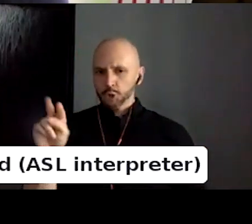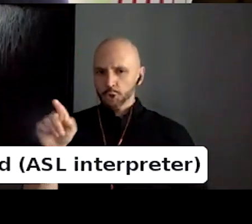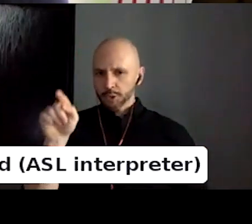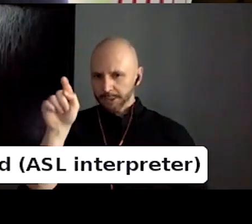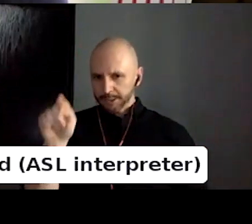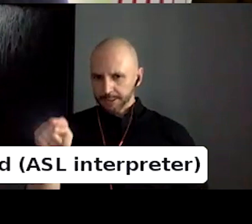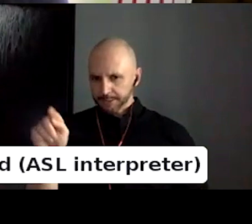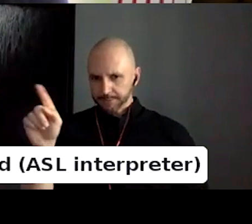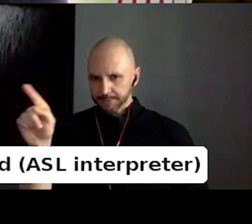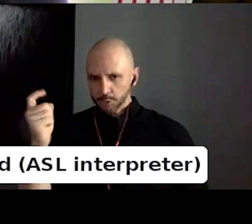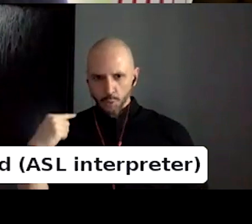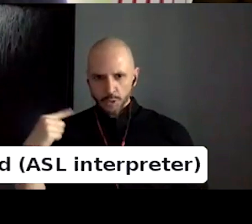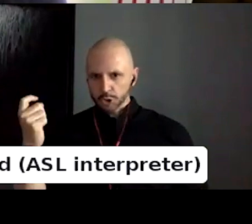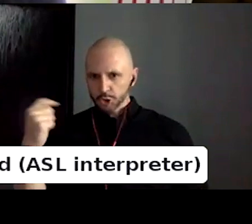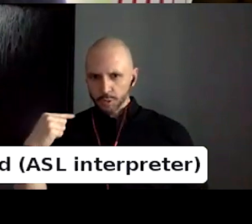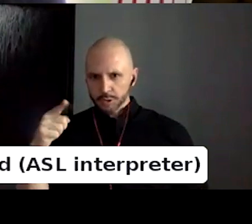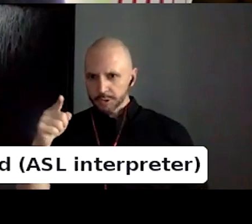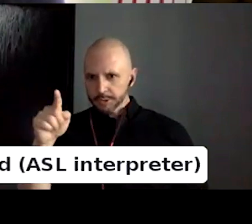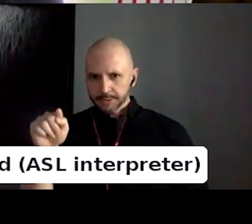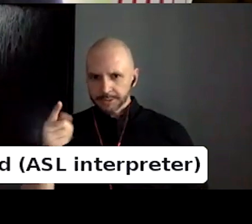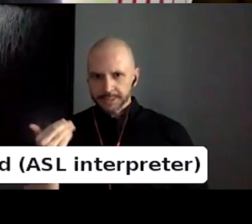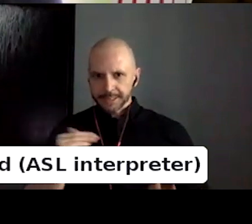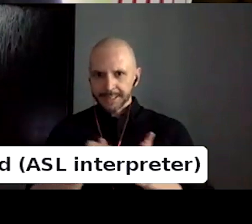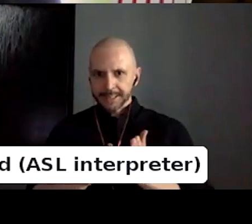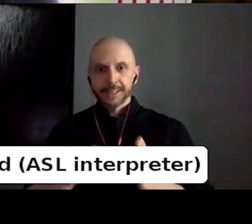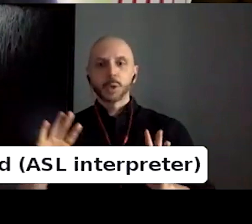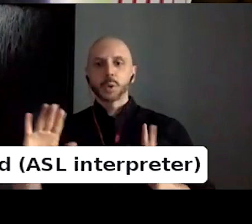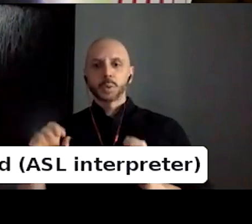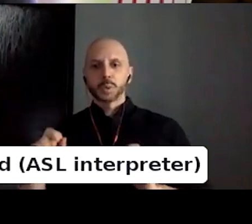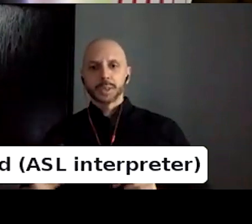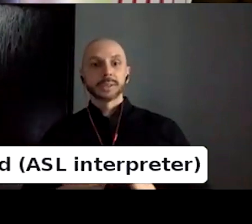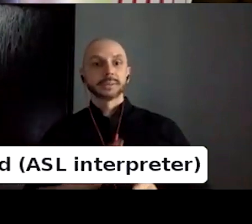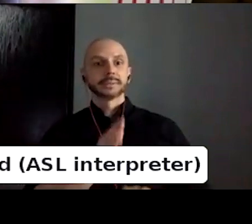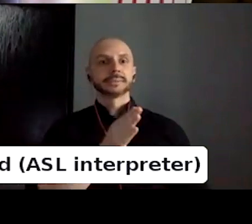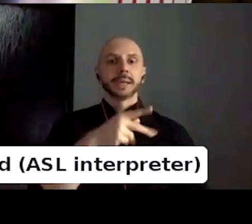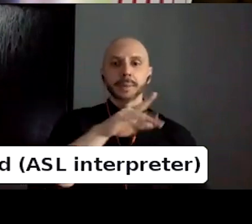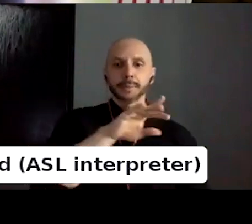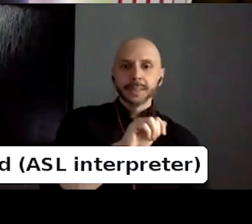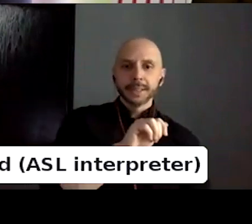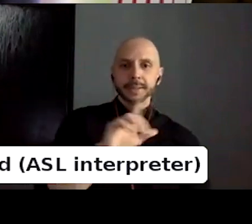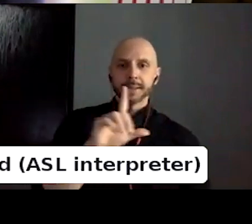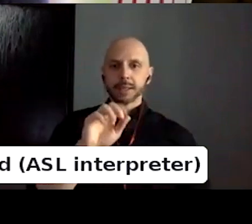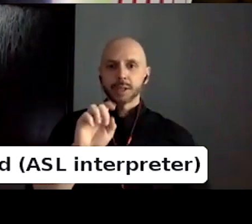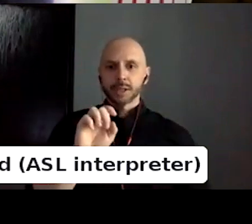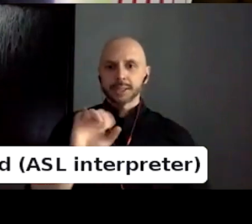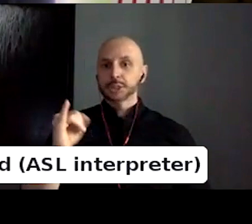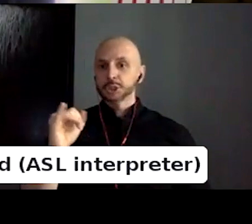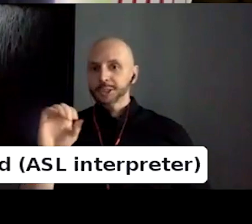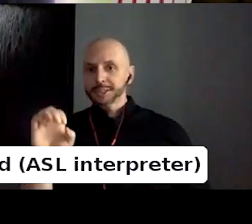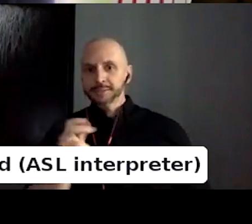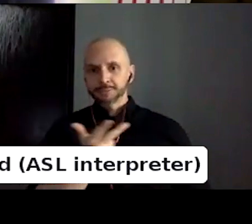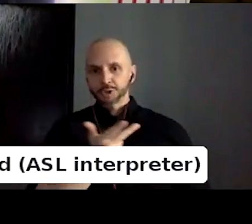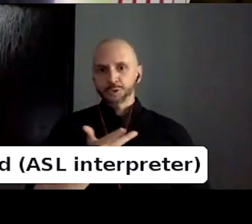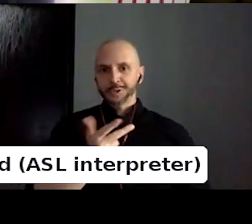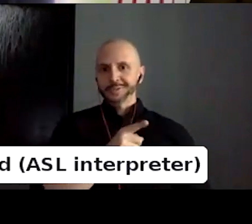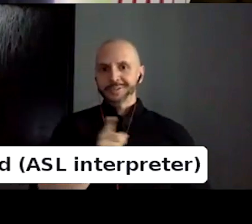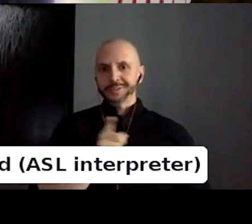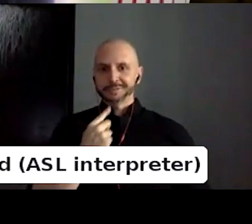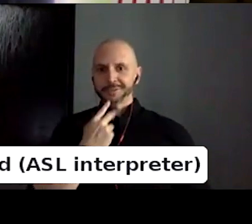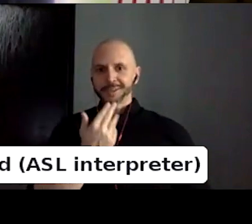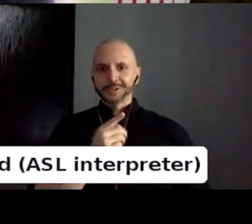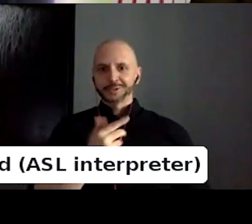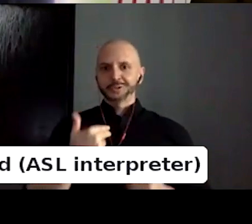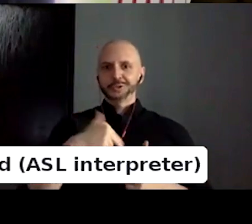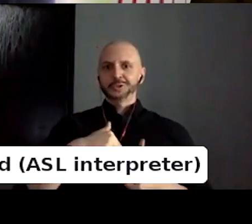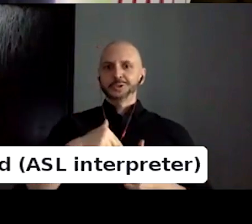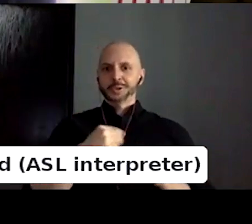Um, yeah. Thank you so much, Pia, Lota, and Jessa for joining us today. Thank you for having us. Very